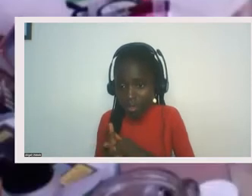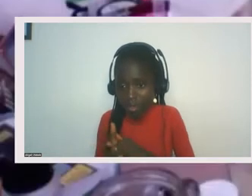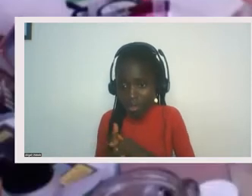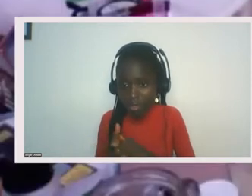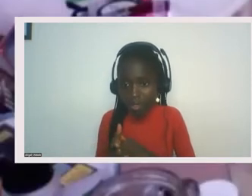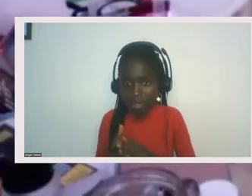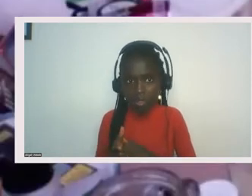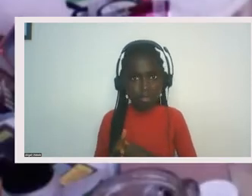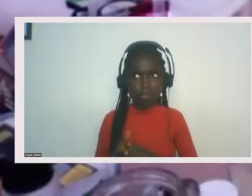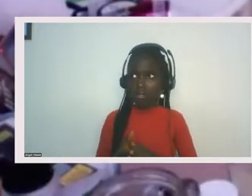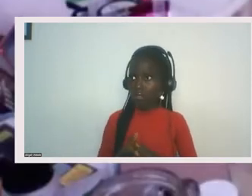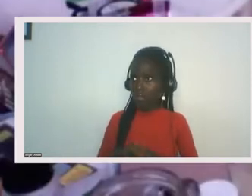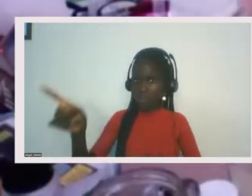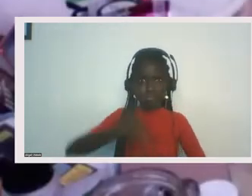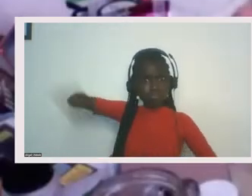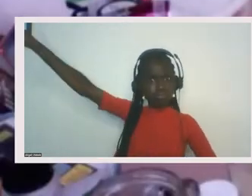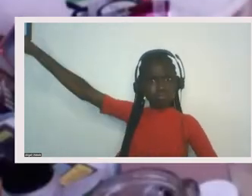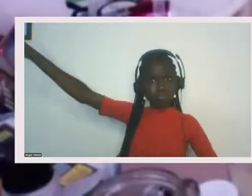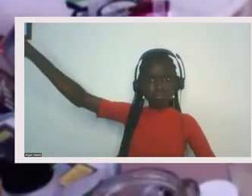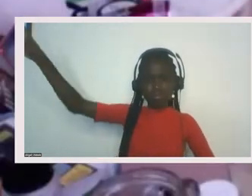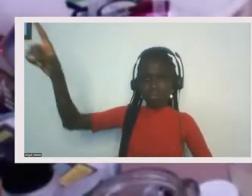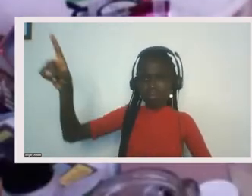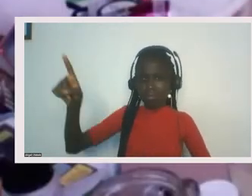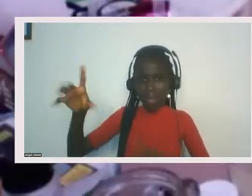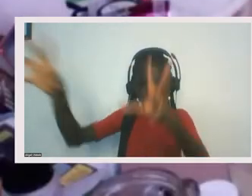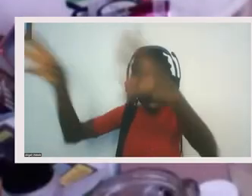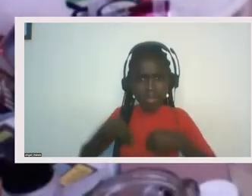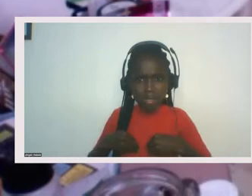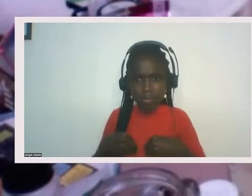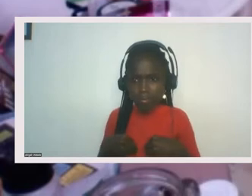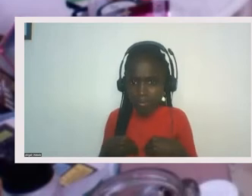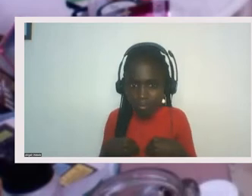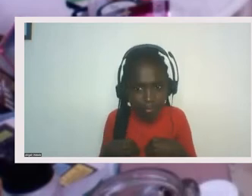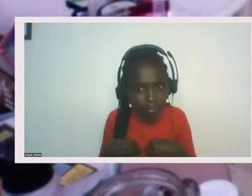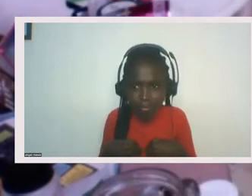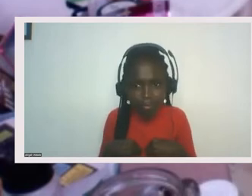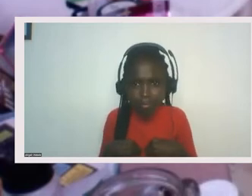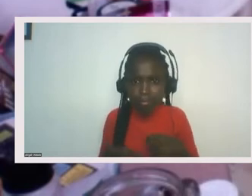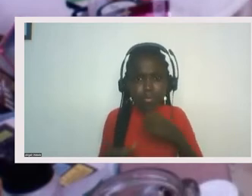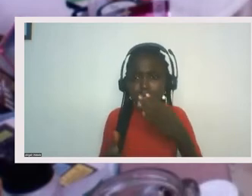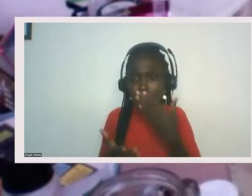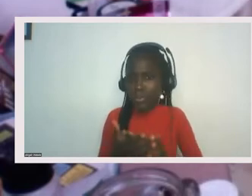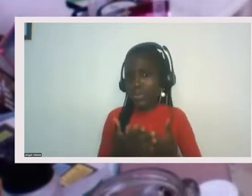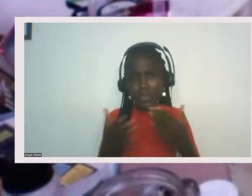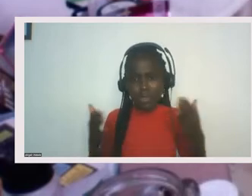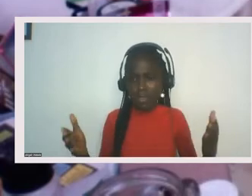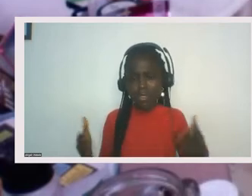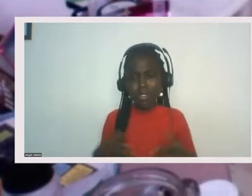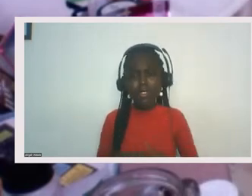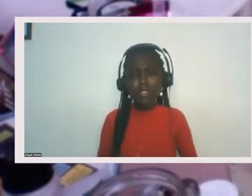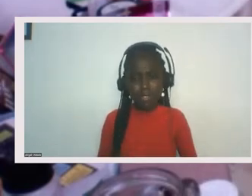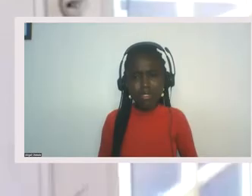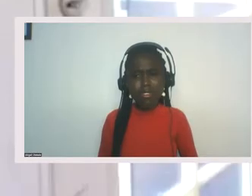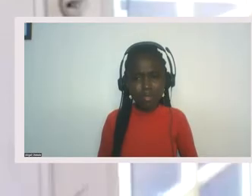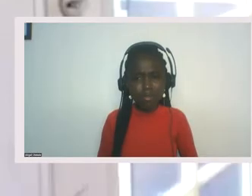you banished. Like it, if you don't fix that, it's not, it's not a good thing. It's not something to be rewarded. You don't become a billionaire because of it.